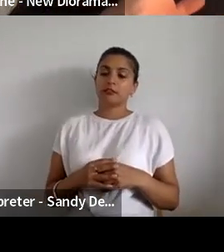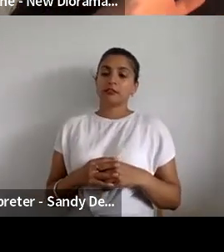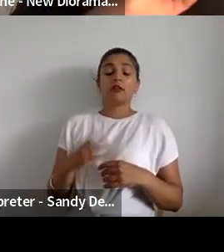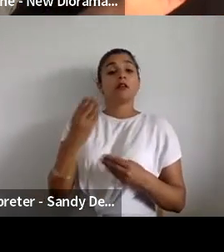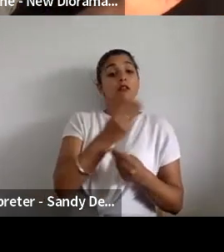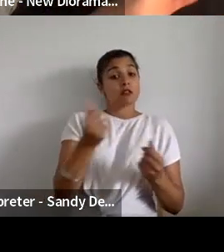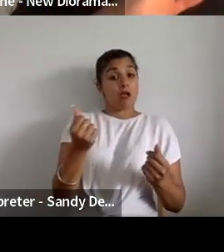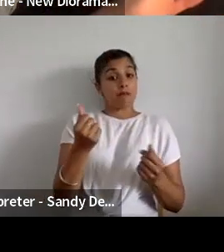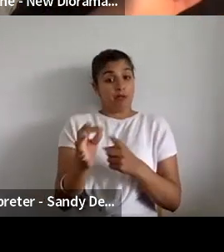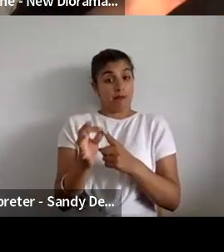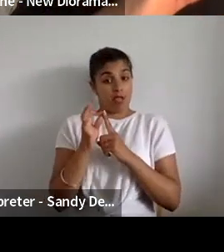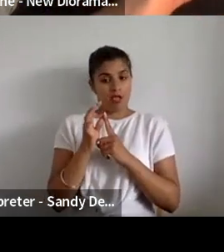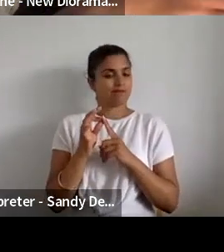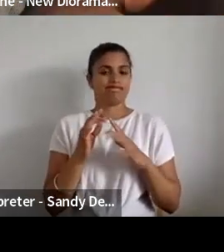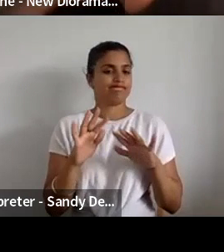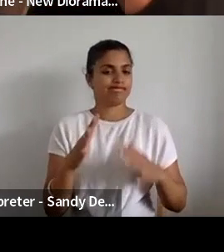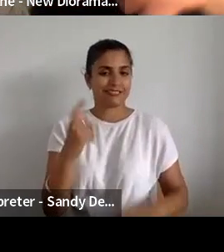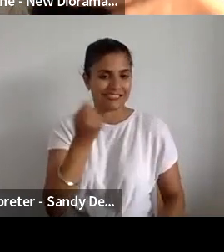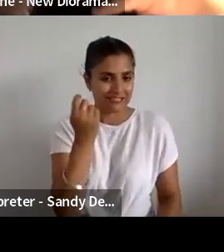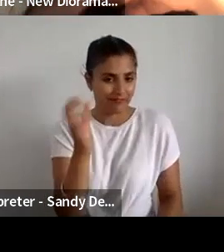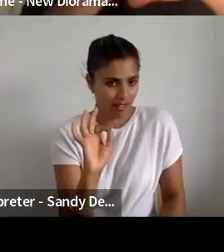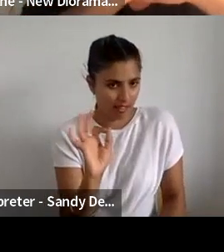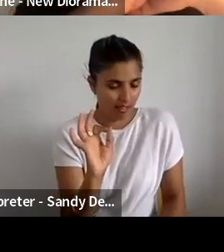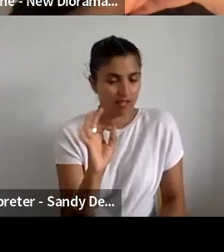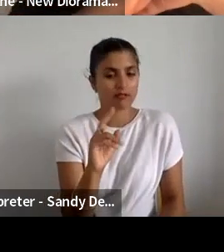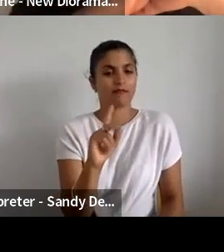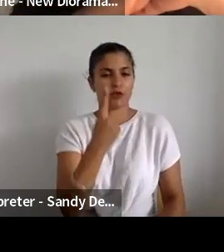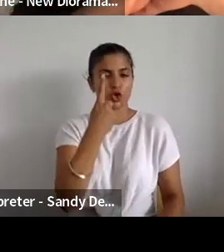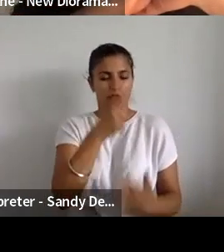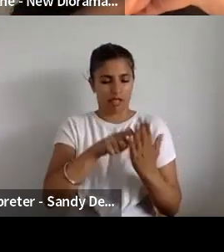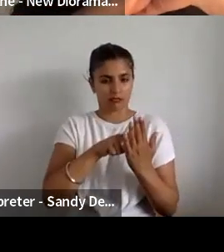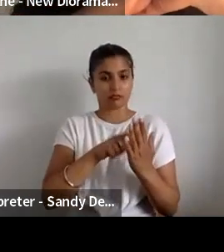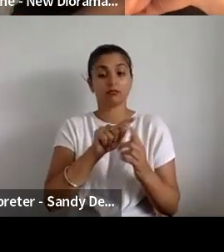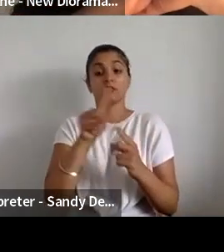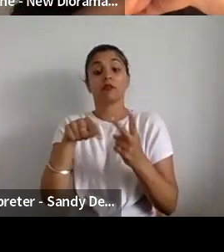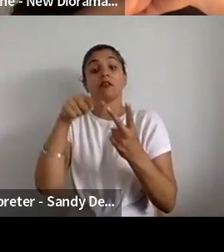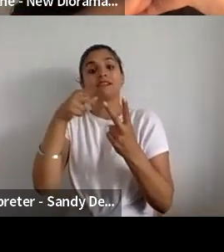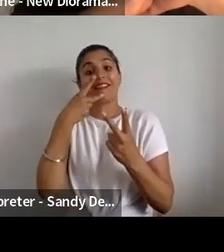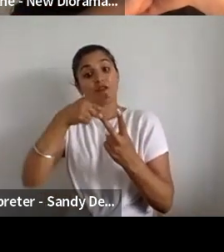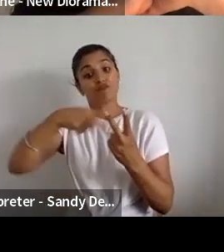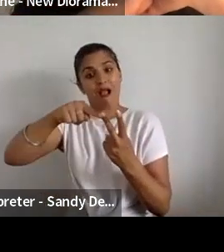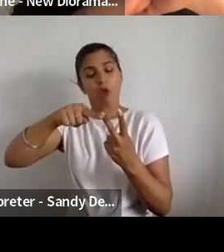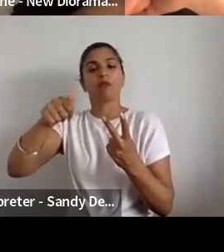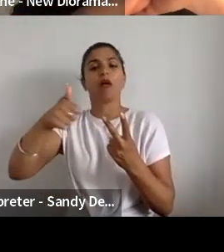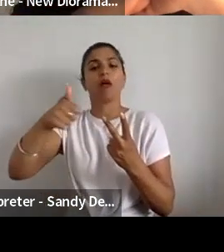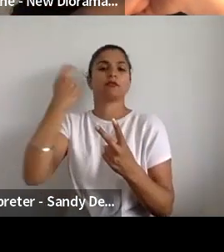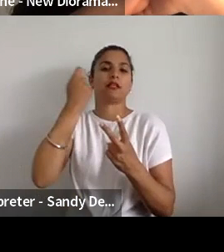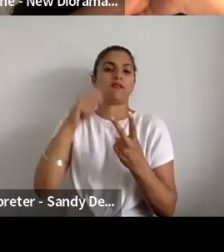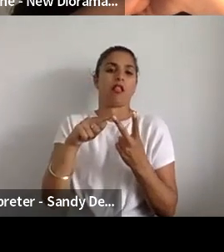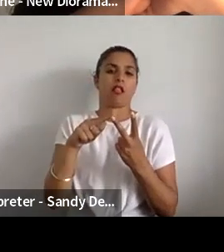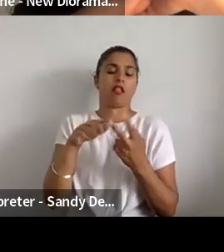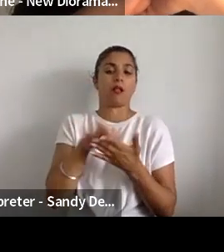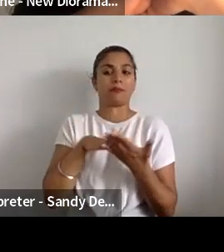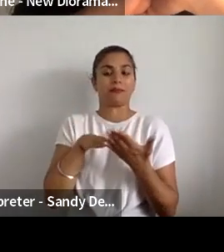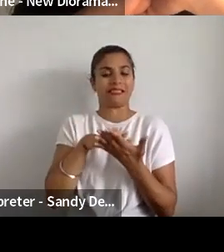unsuccessful through that first ballot into a second ballot where they then secure space actually what it meant is the sort of general inclusion sort